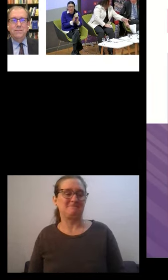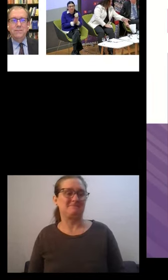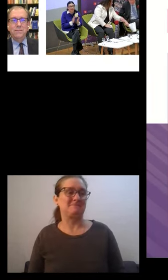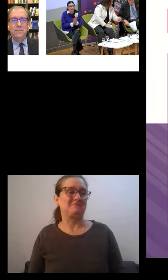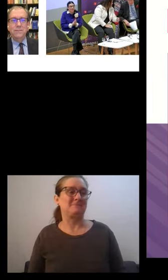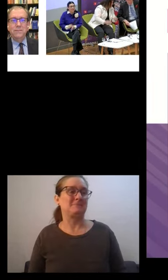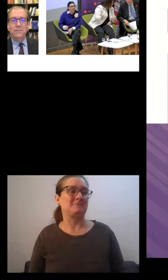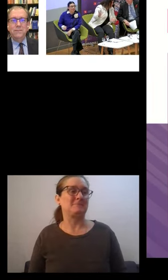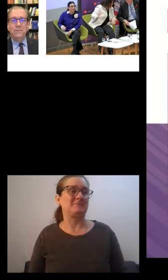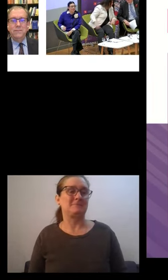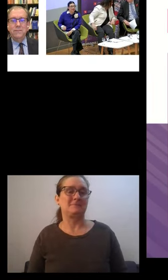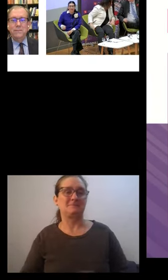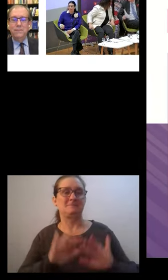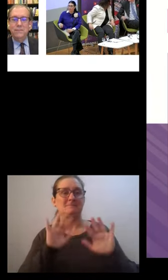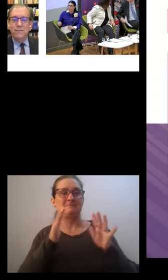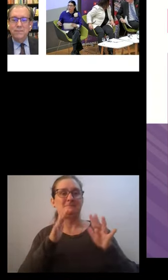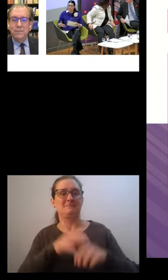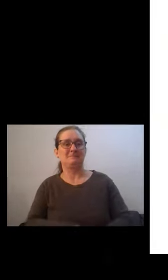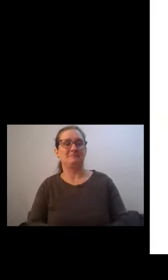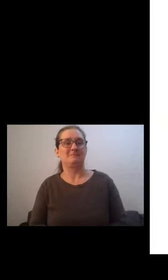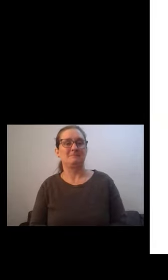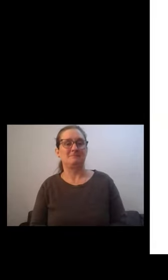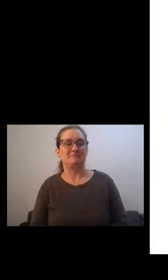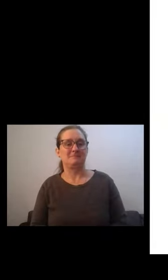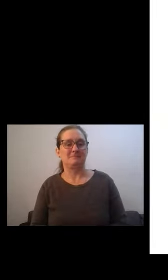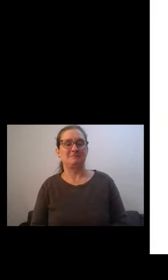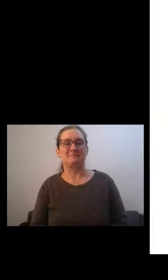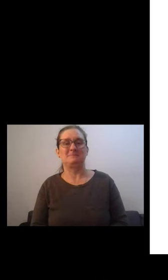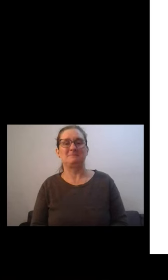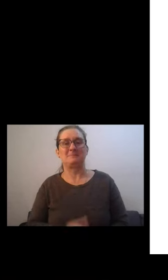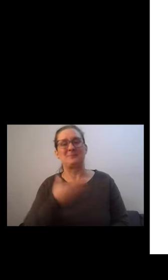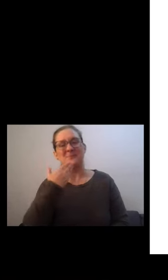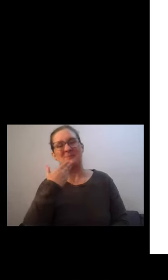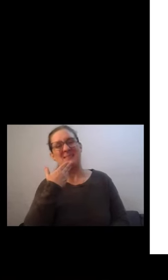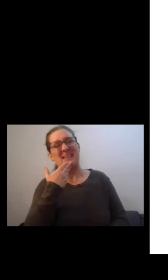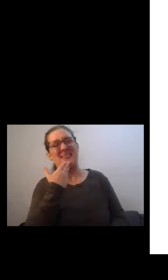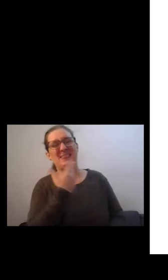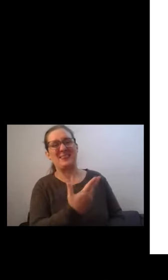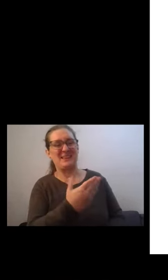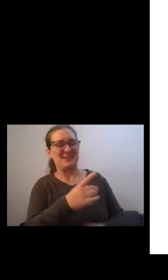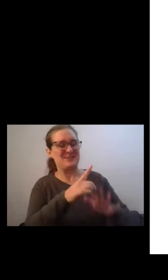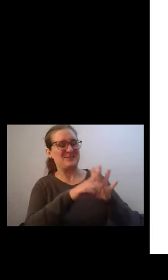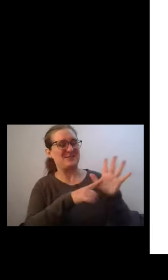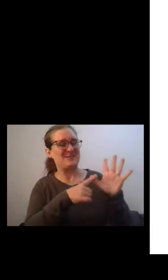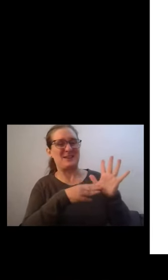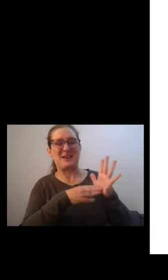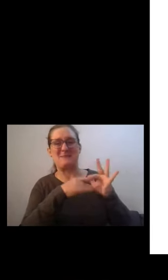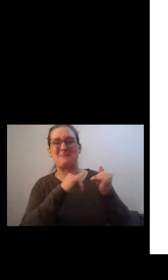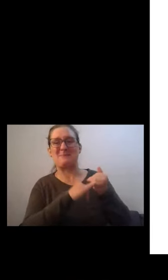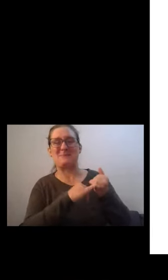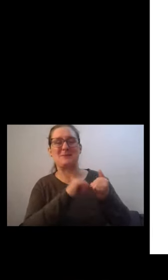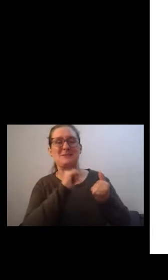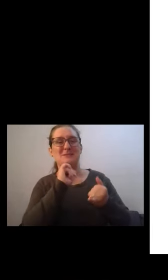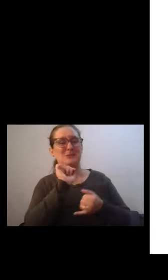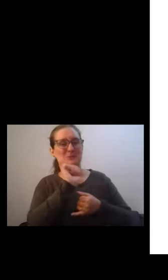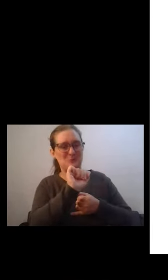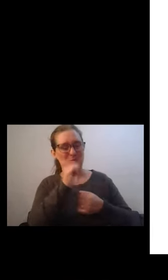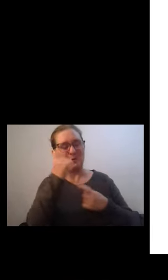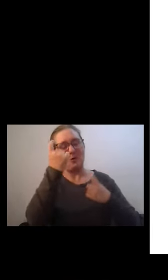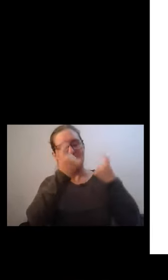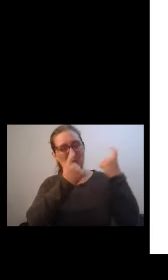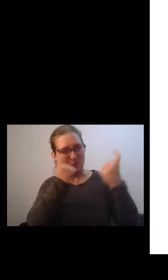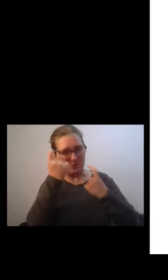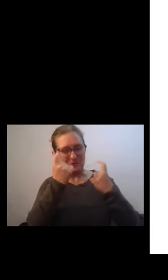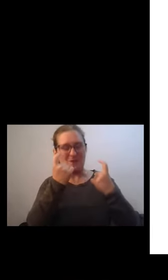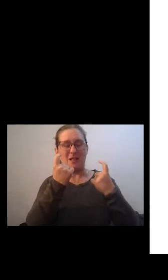Thank you so much, James, for your very thoughtful and thought-provoking